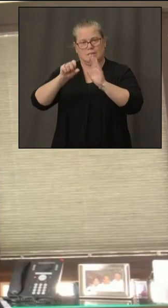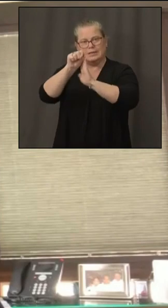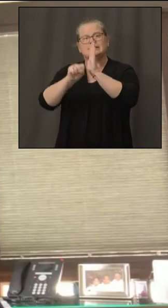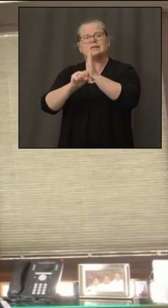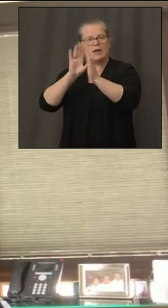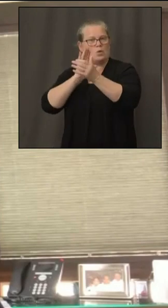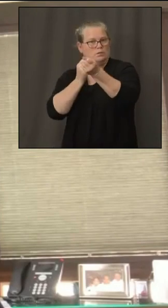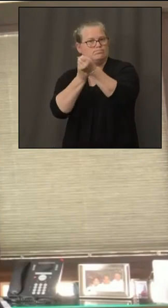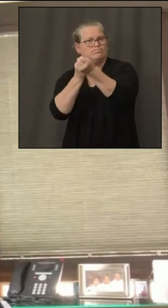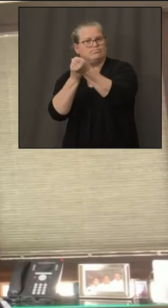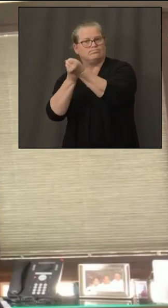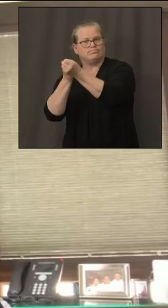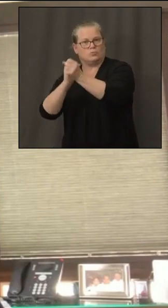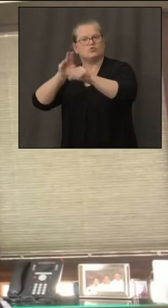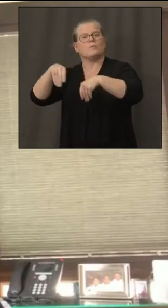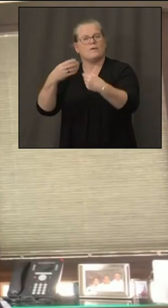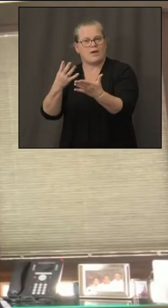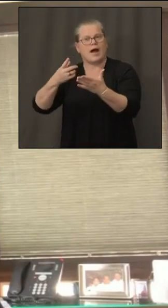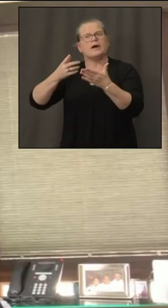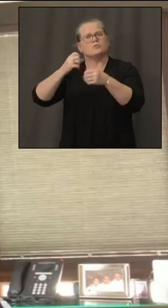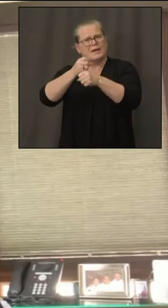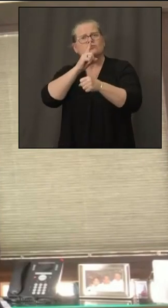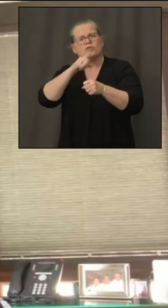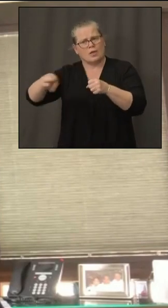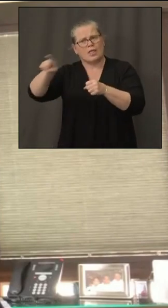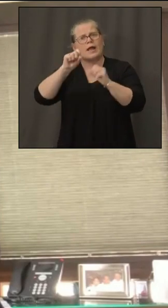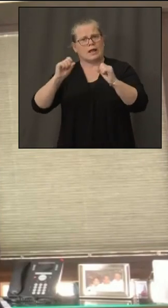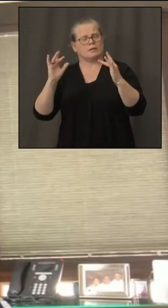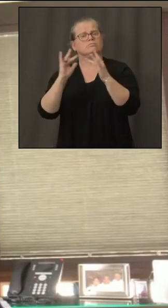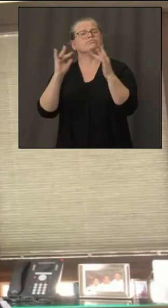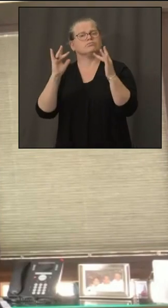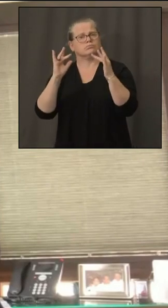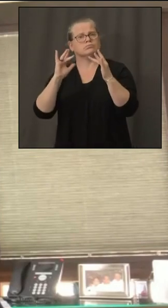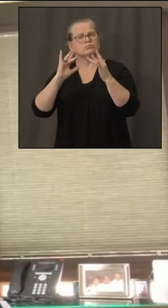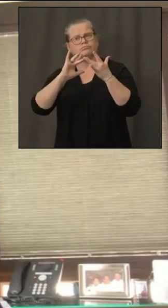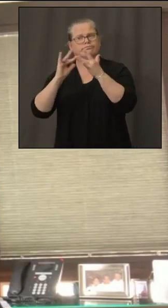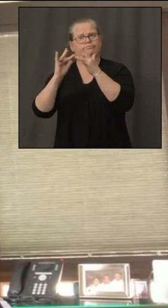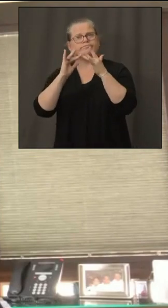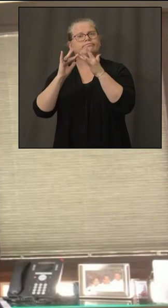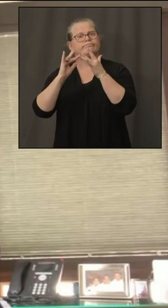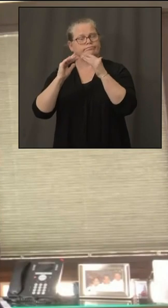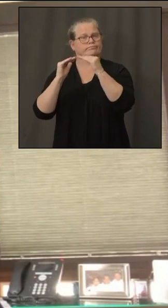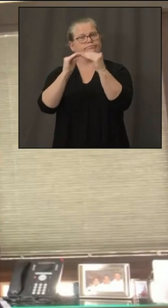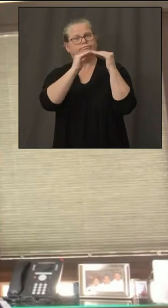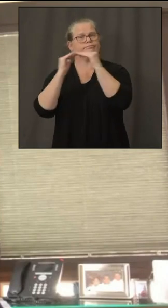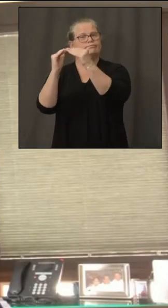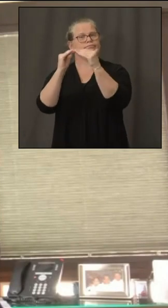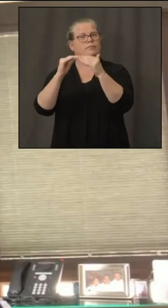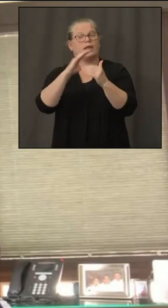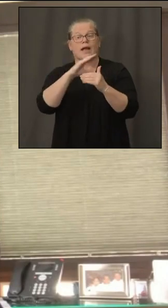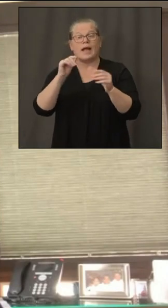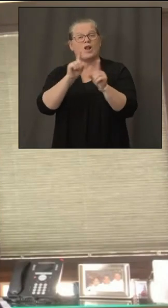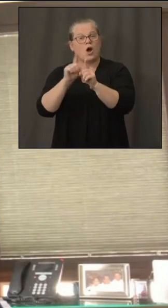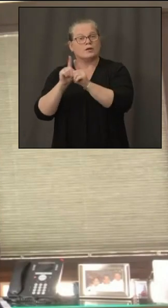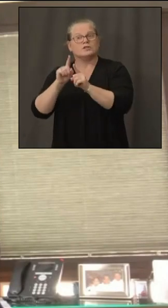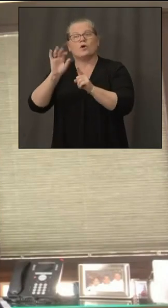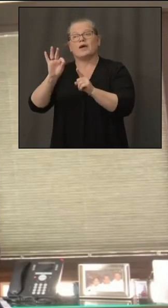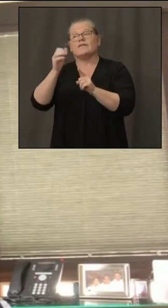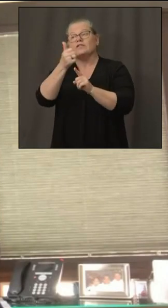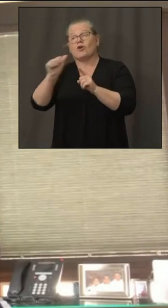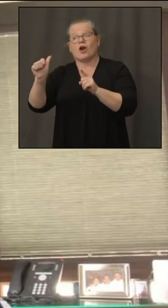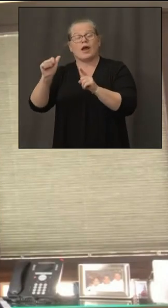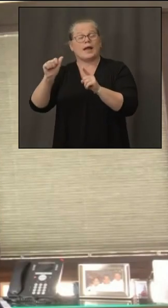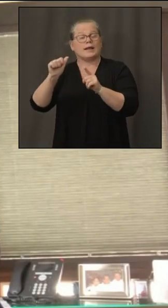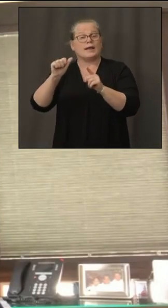and transportation is also linked to the public health priorities to ensure that where there are densely populated routes